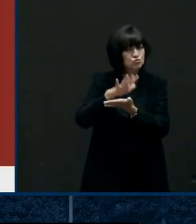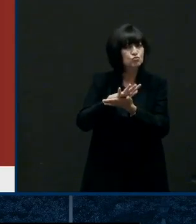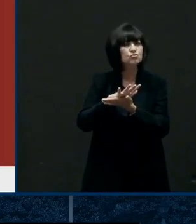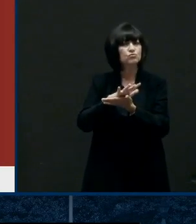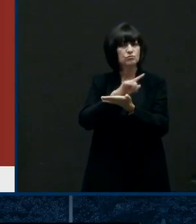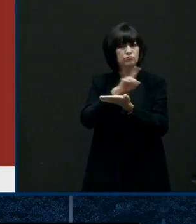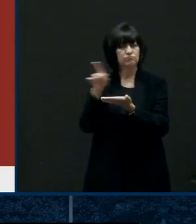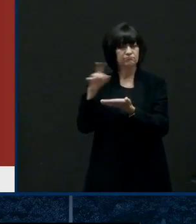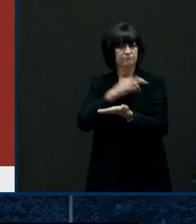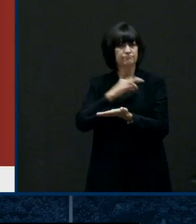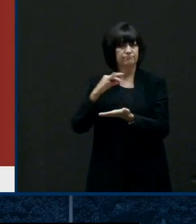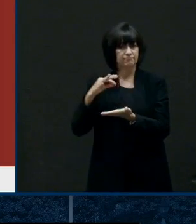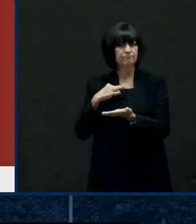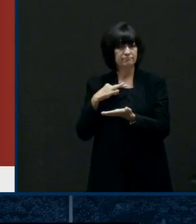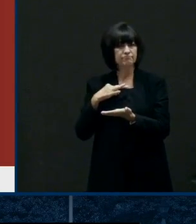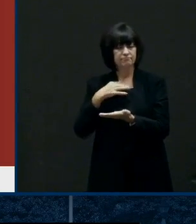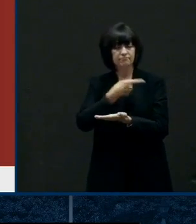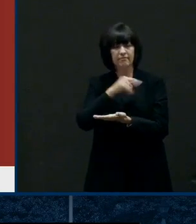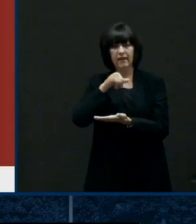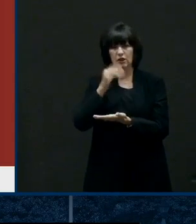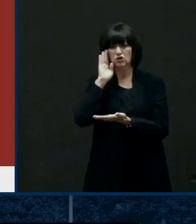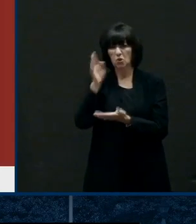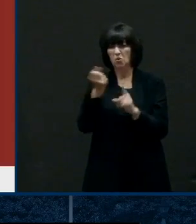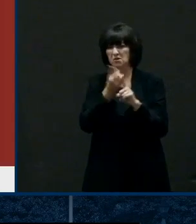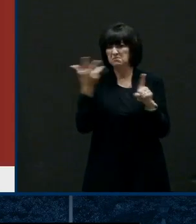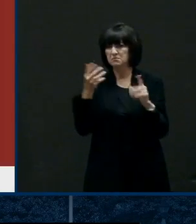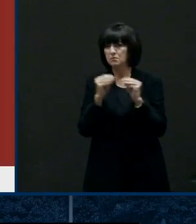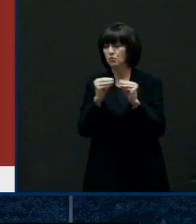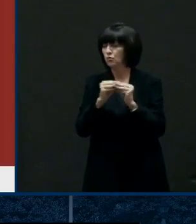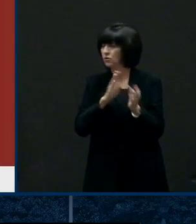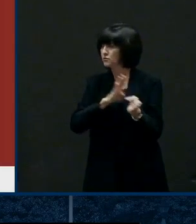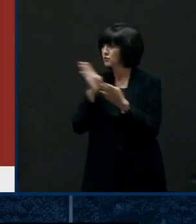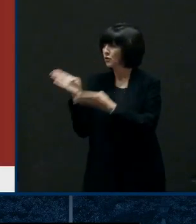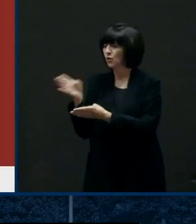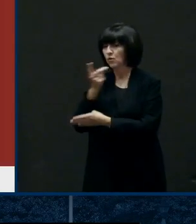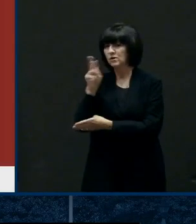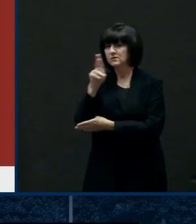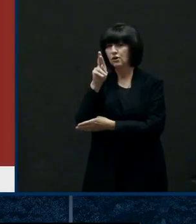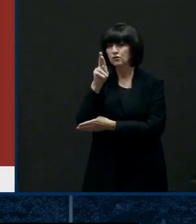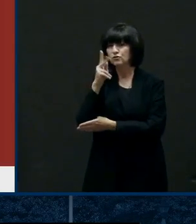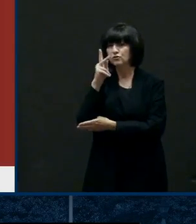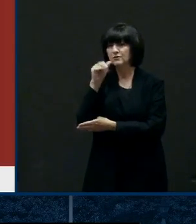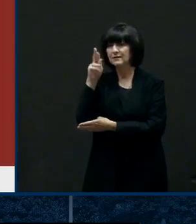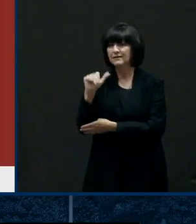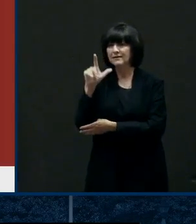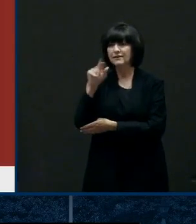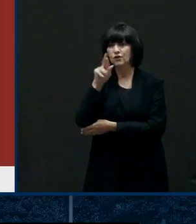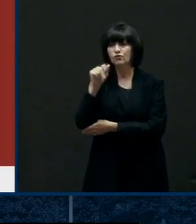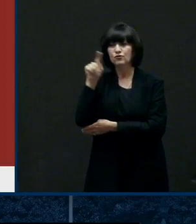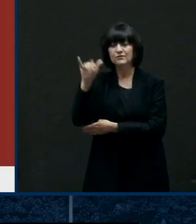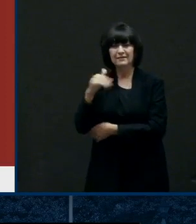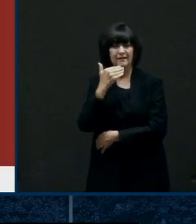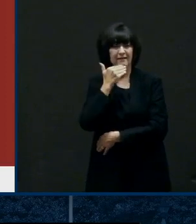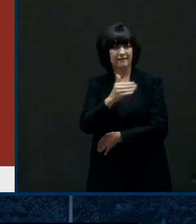we'll talk aj will talk a little bit more about that today so dr rita great thank you governor